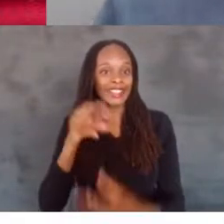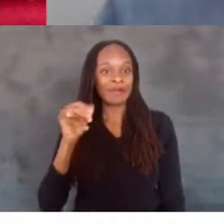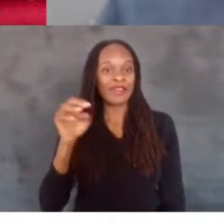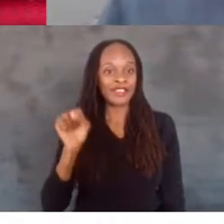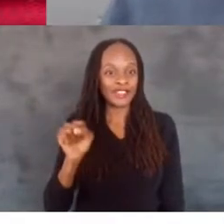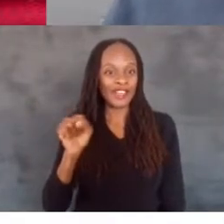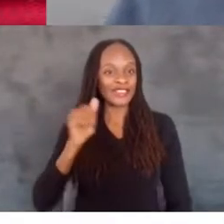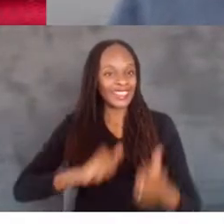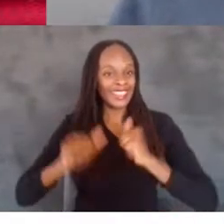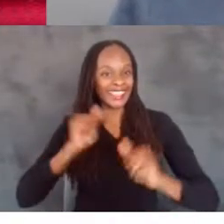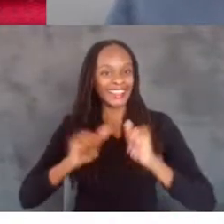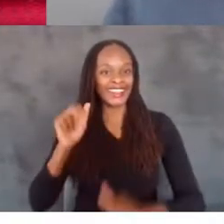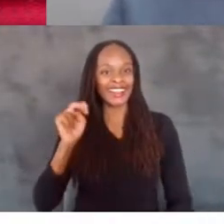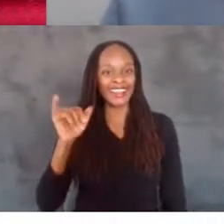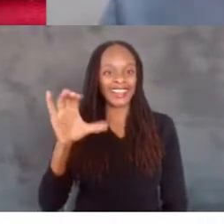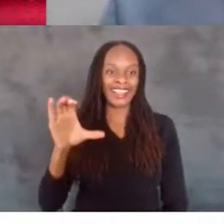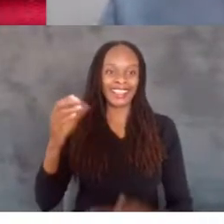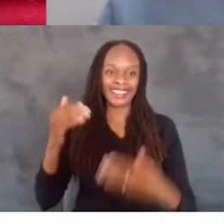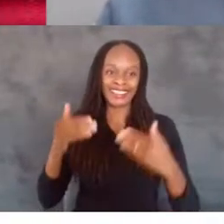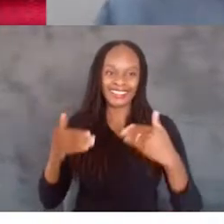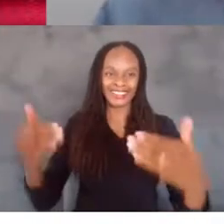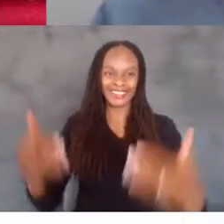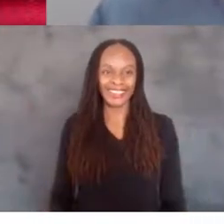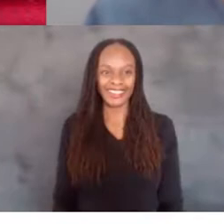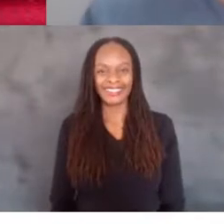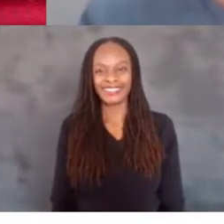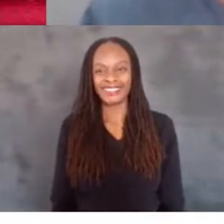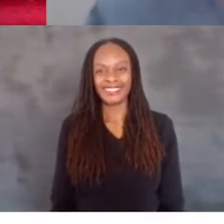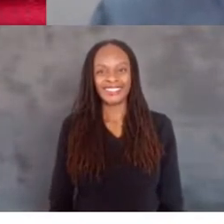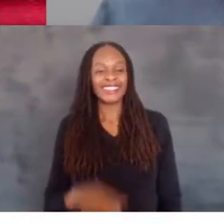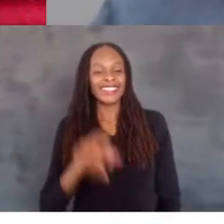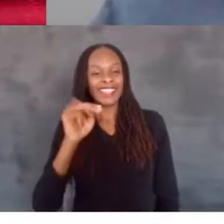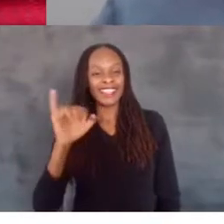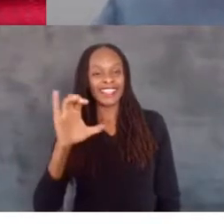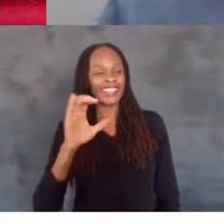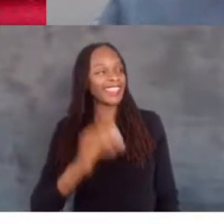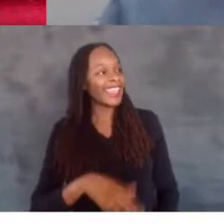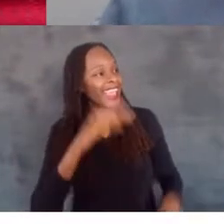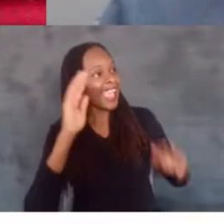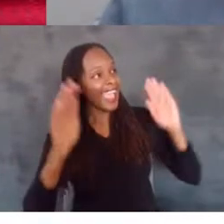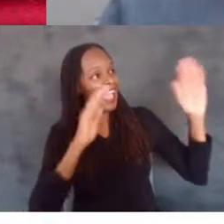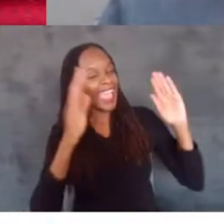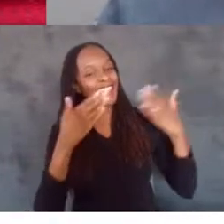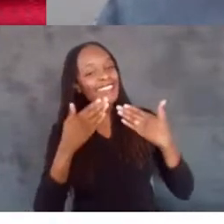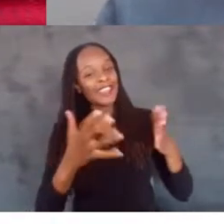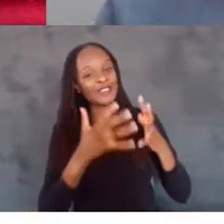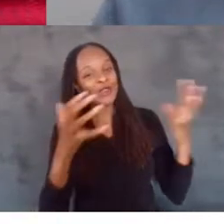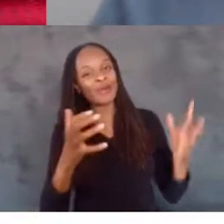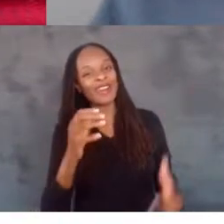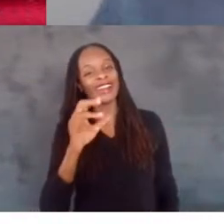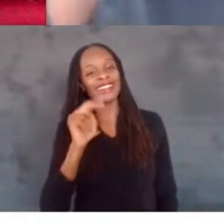Theater. Nick, take it away. Hey, thank you so much, Nancy.